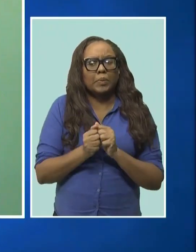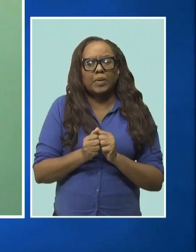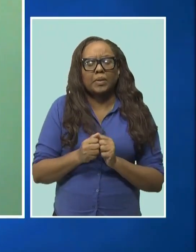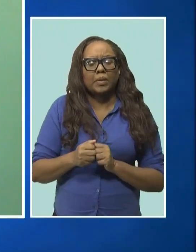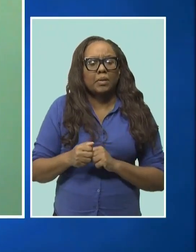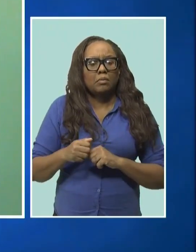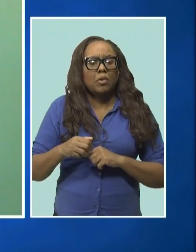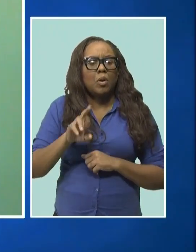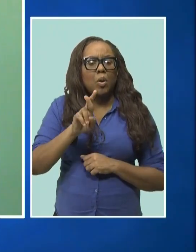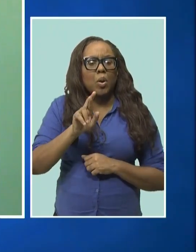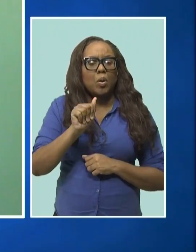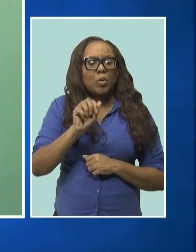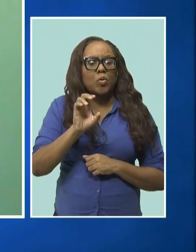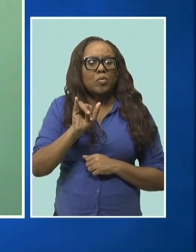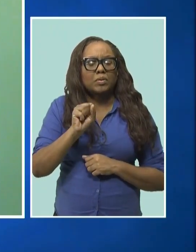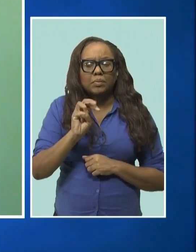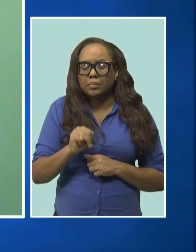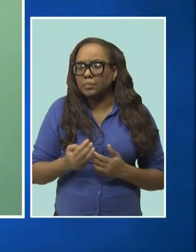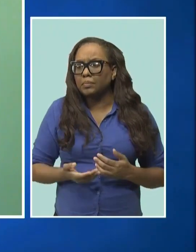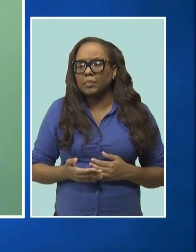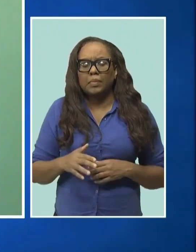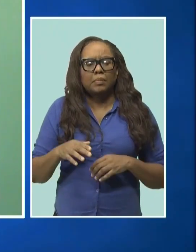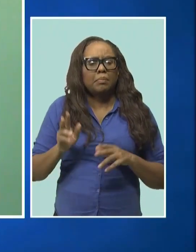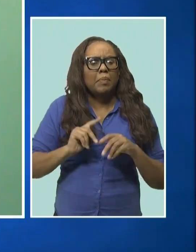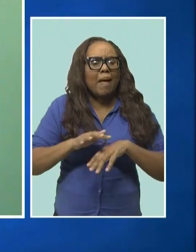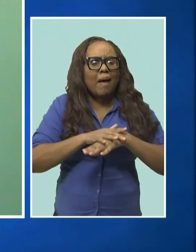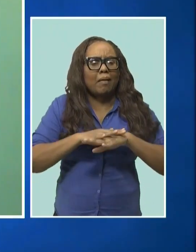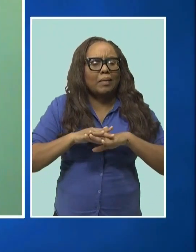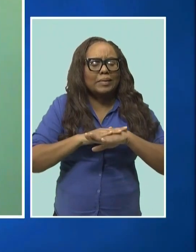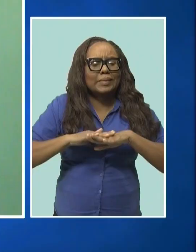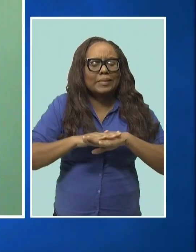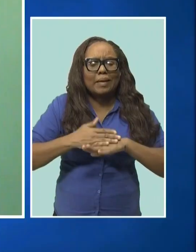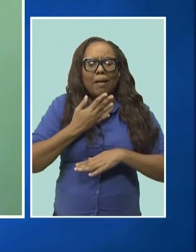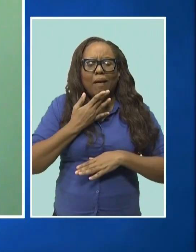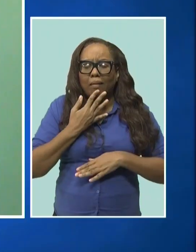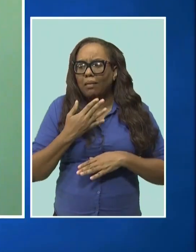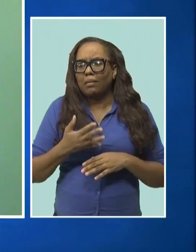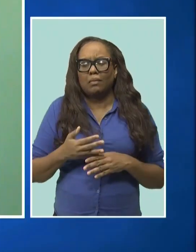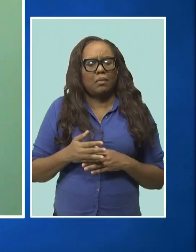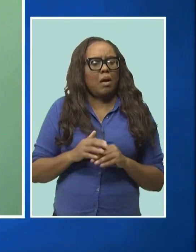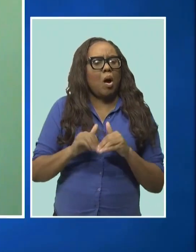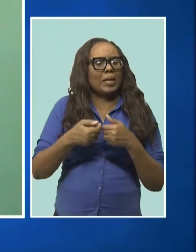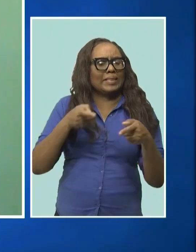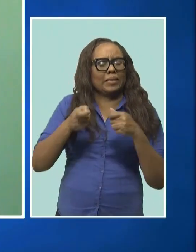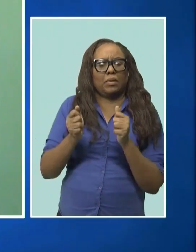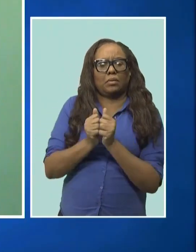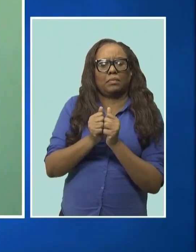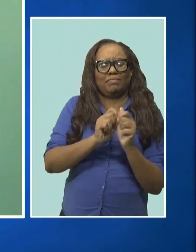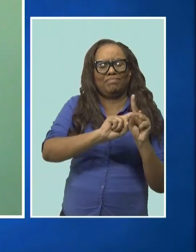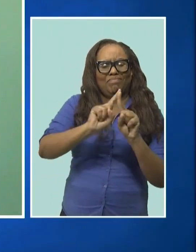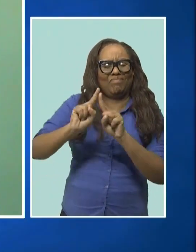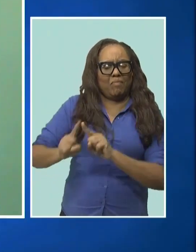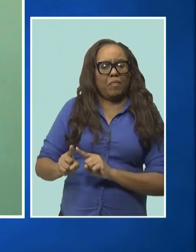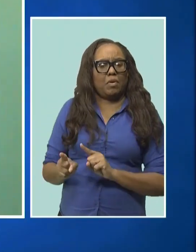in the international arena and in national societies around the world, and indeed to